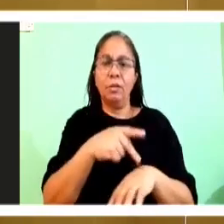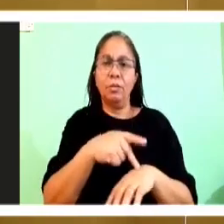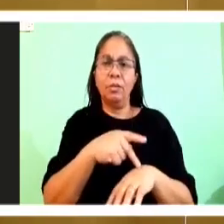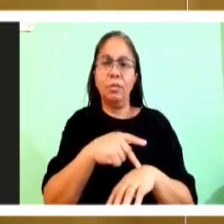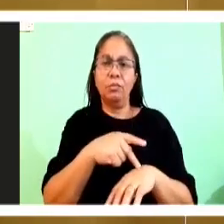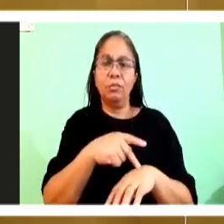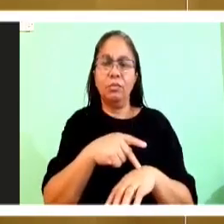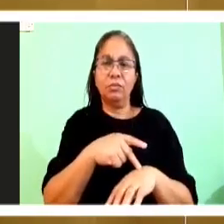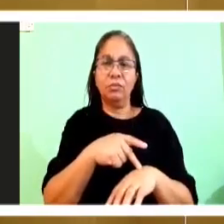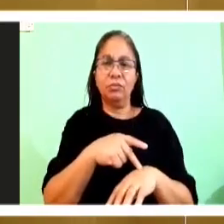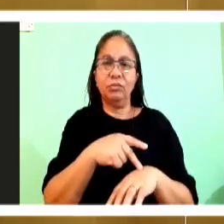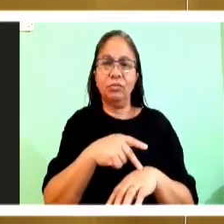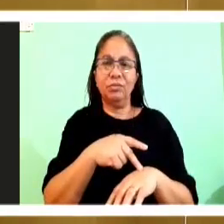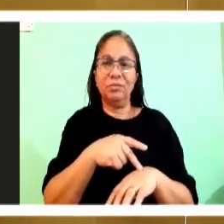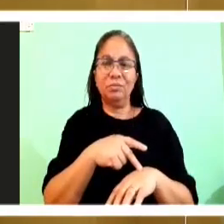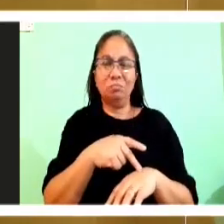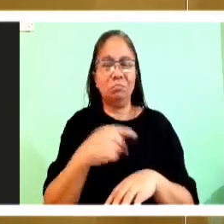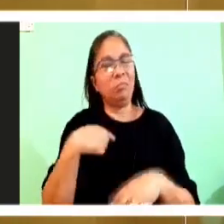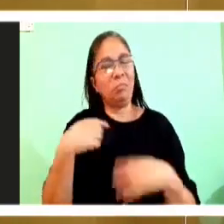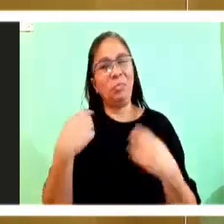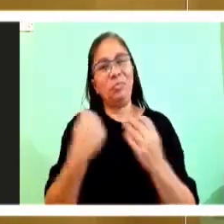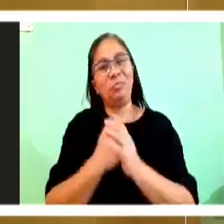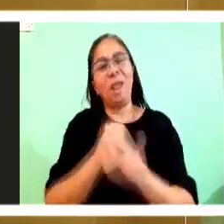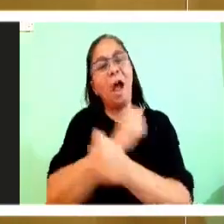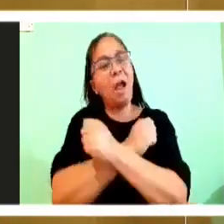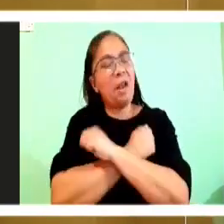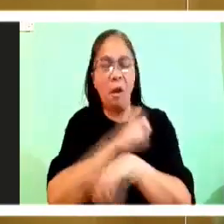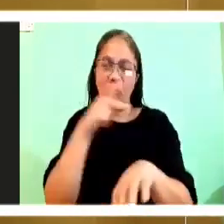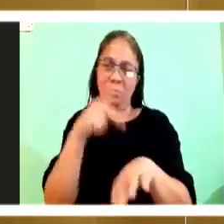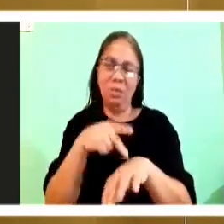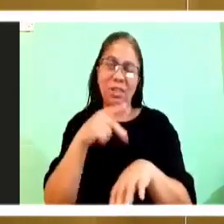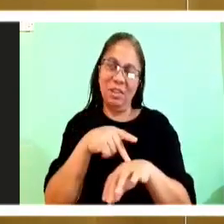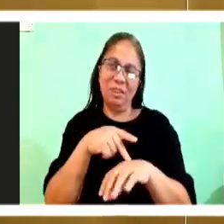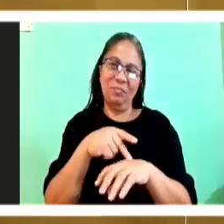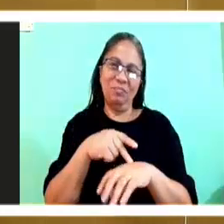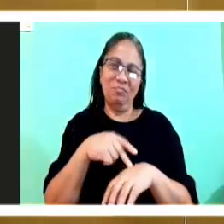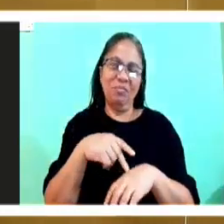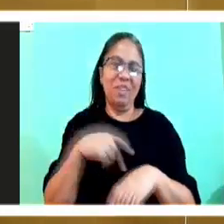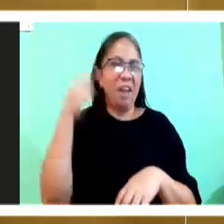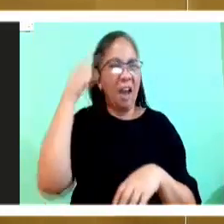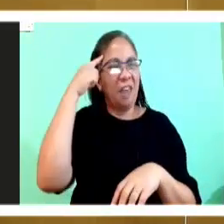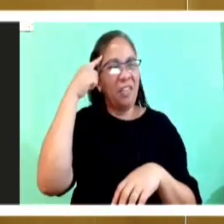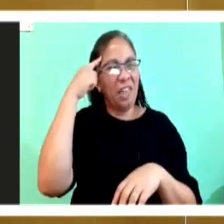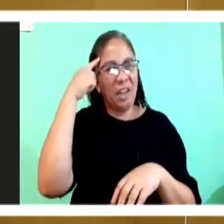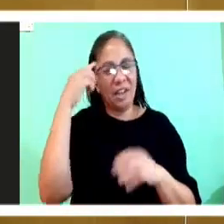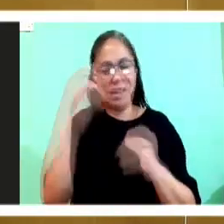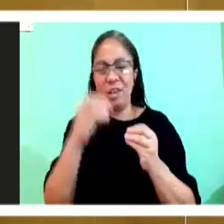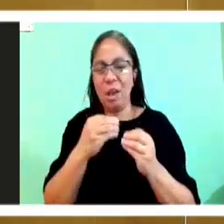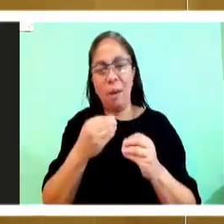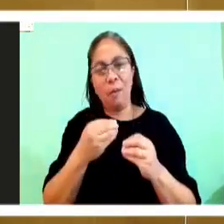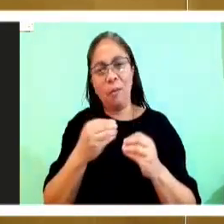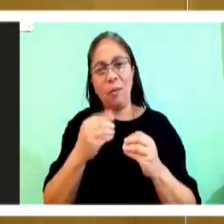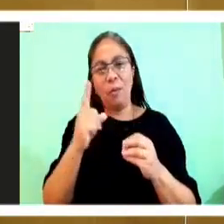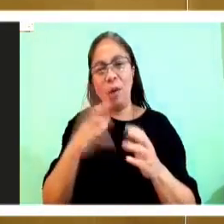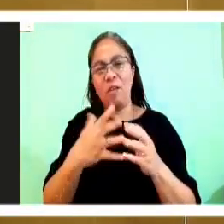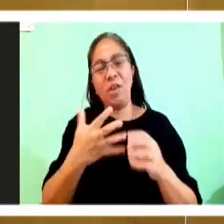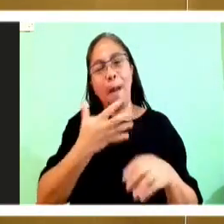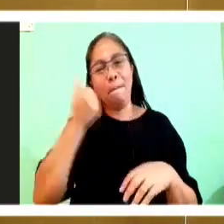you know I love the character Simon Peter. I think he's one of the most colorful characters in the whole of the New Testament